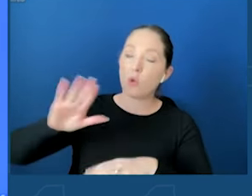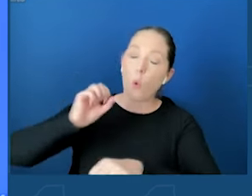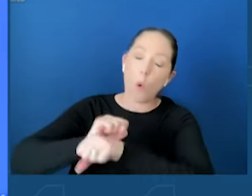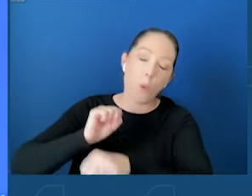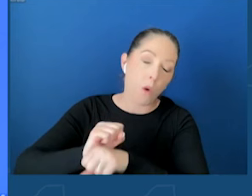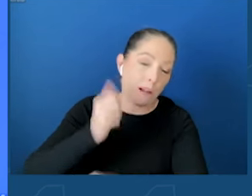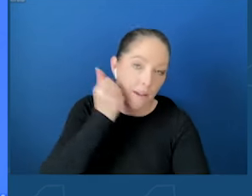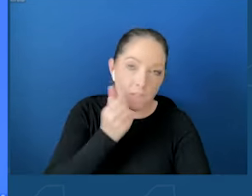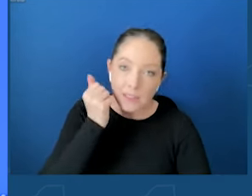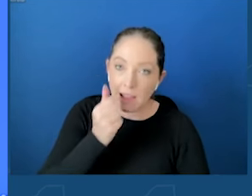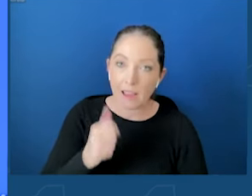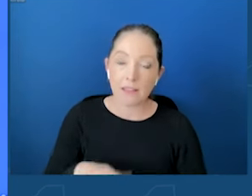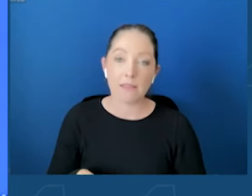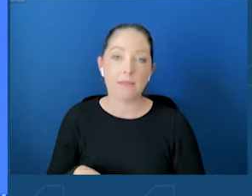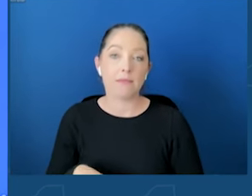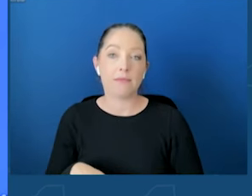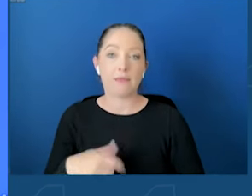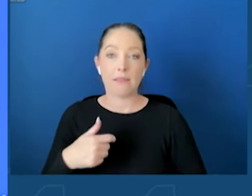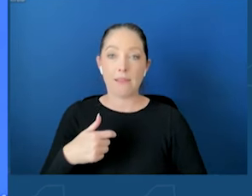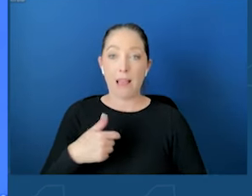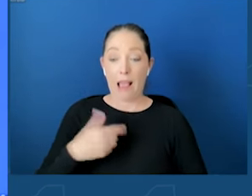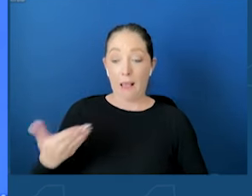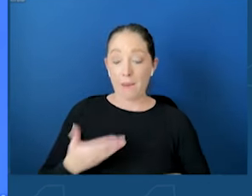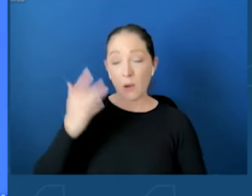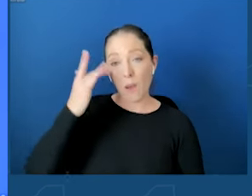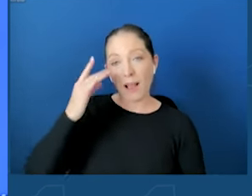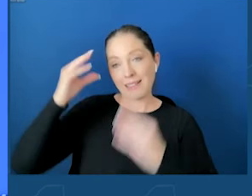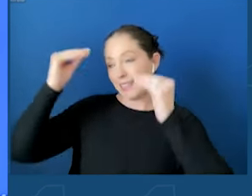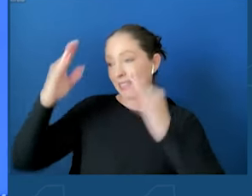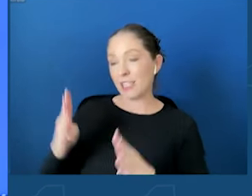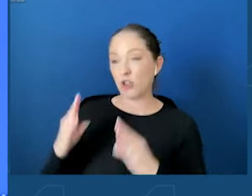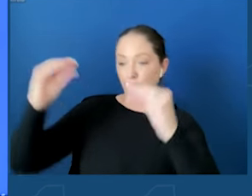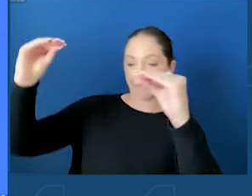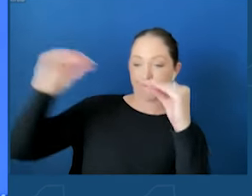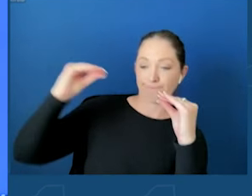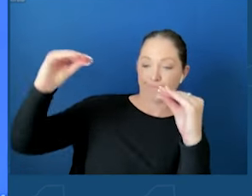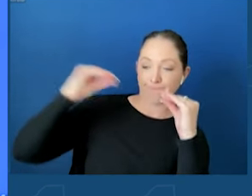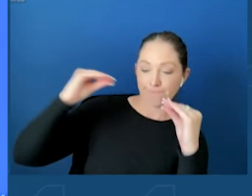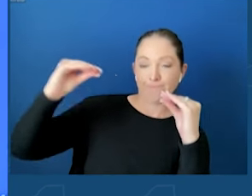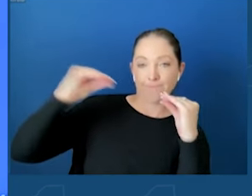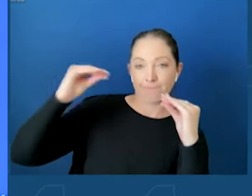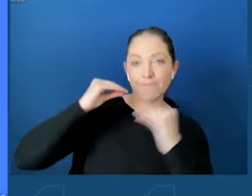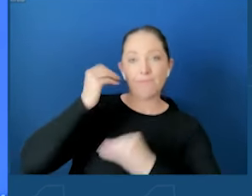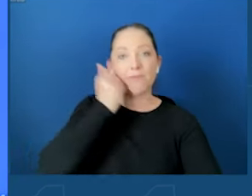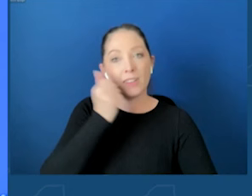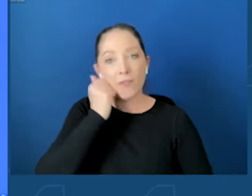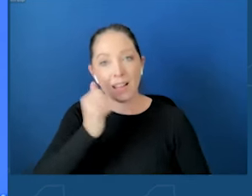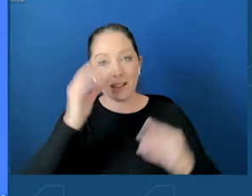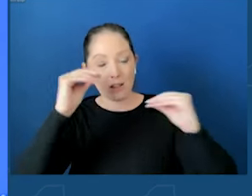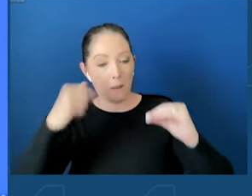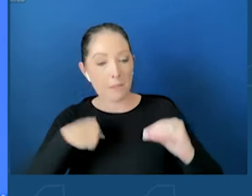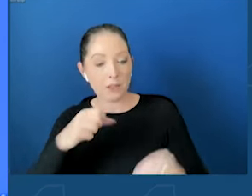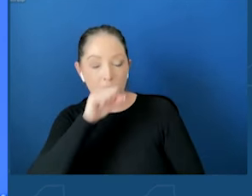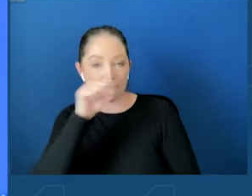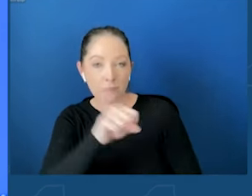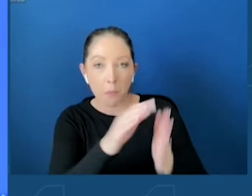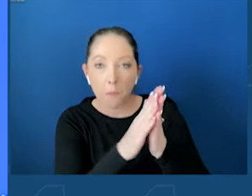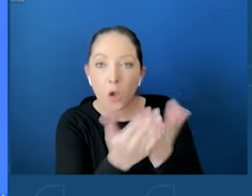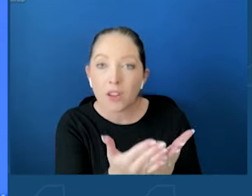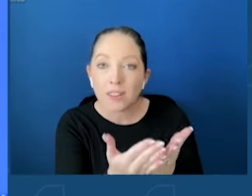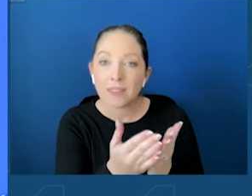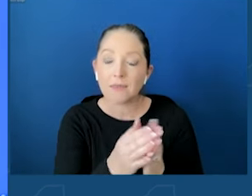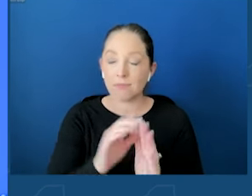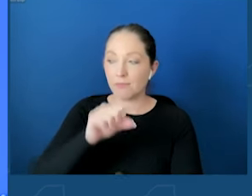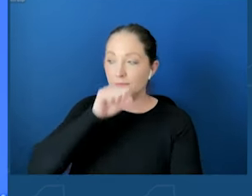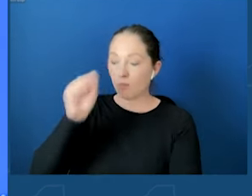this position but for teachers who taught me each and every day and who taught me to love books and to love learning and to stand